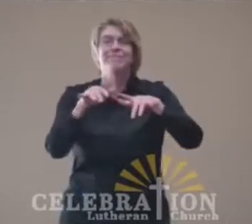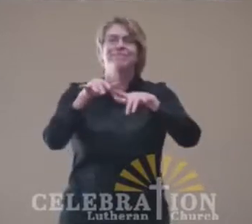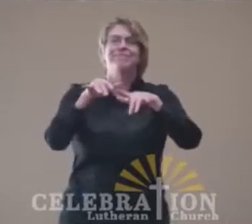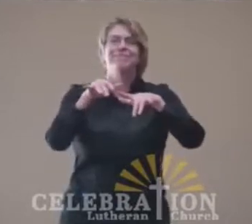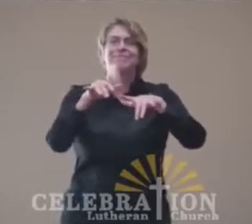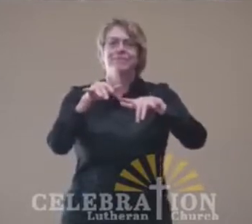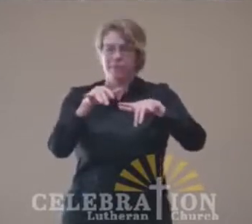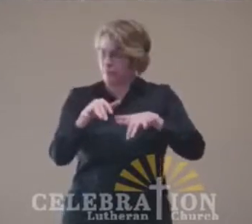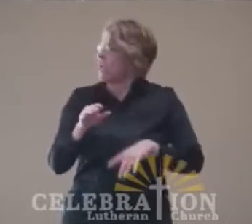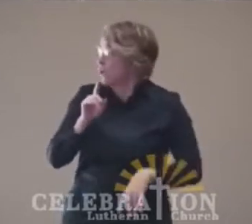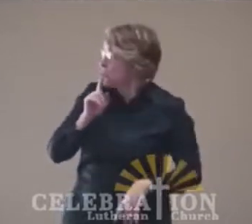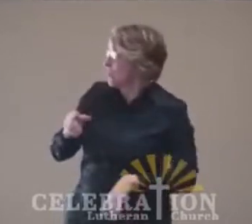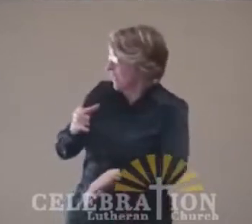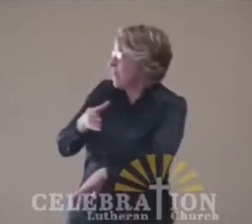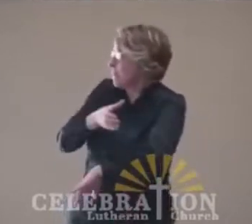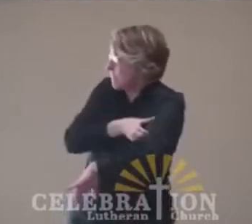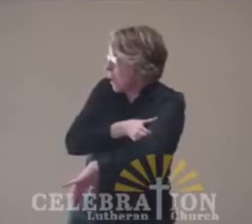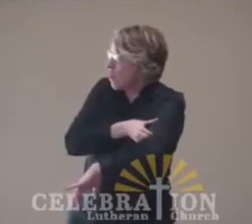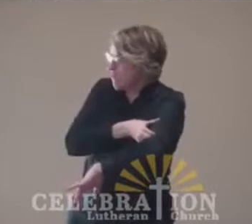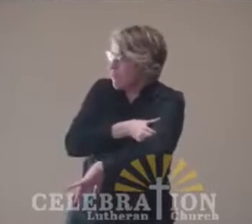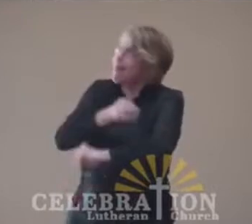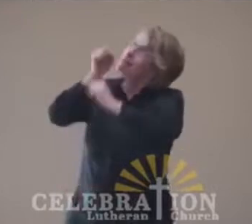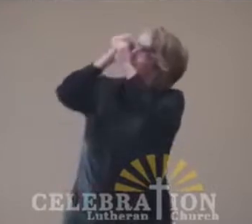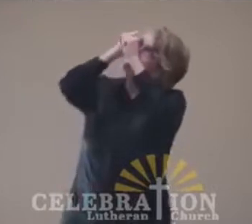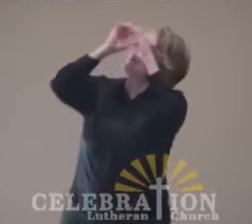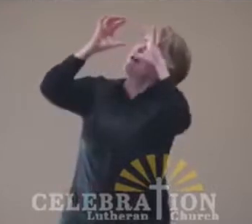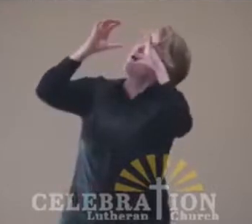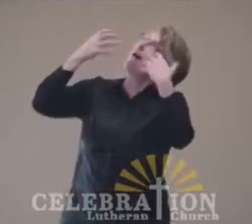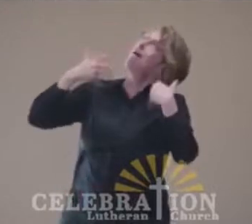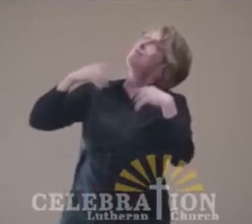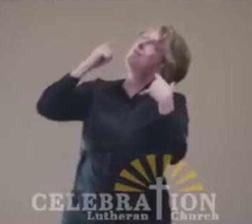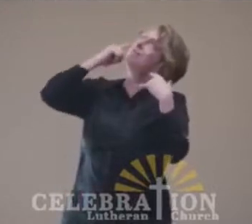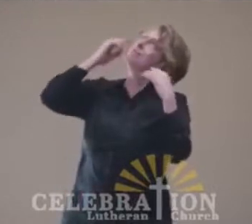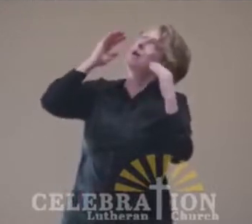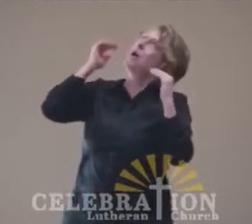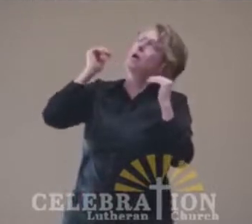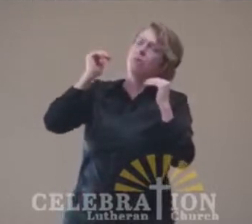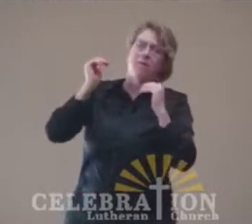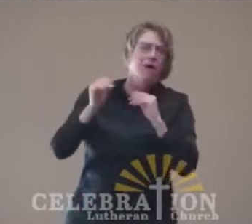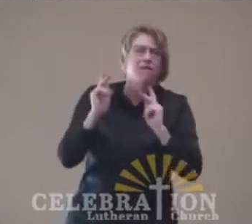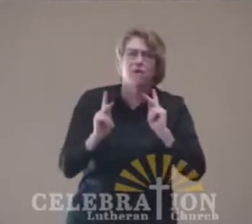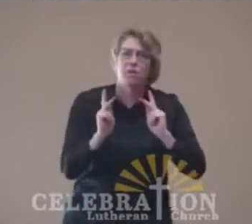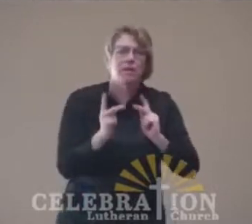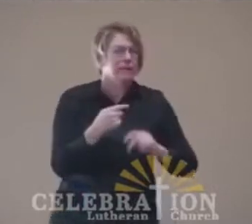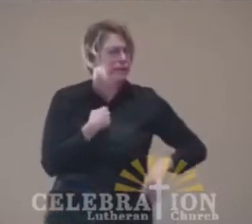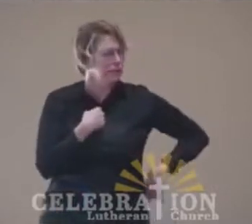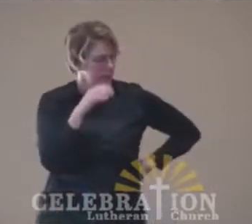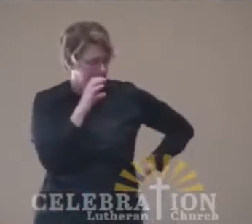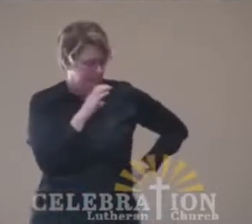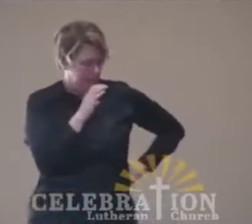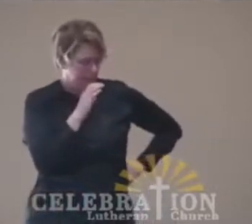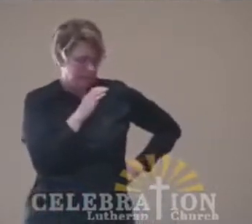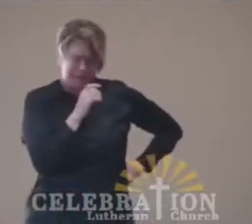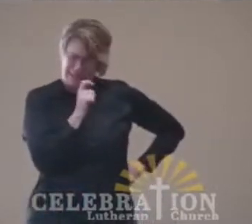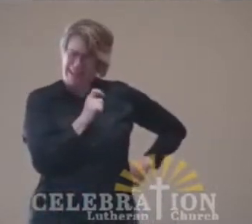It's powerful and it's a hopeful image for those in desperate need of justice.